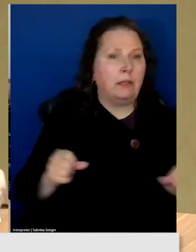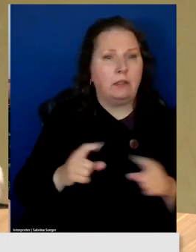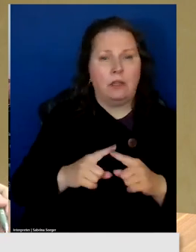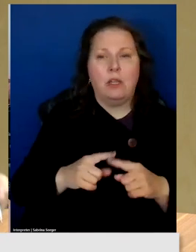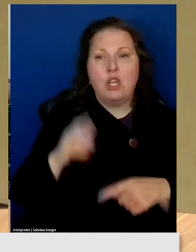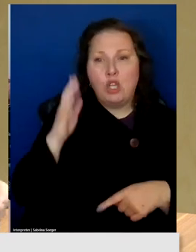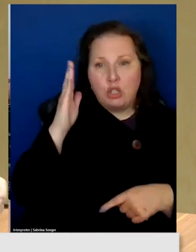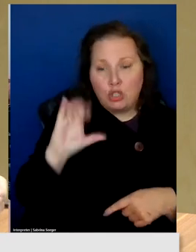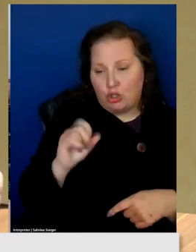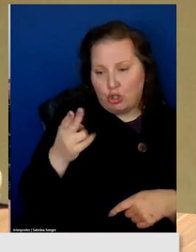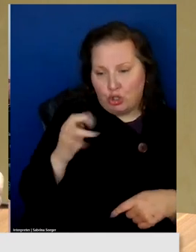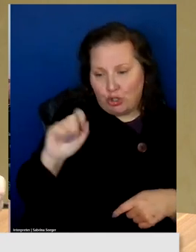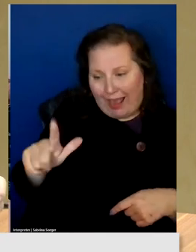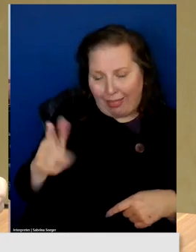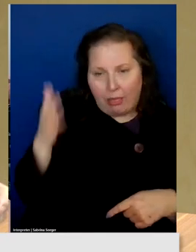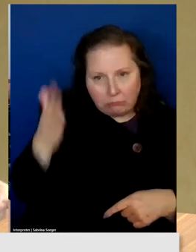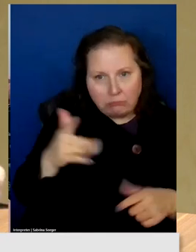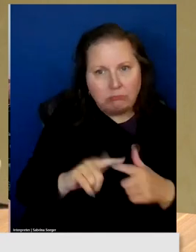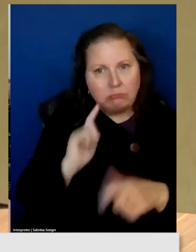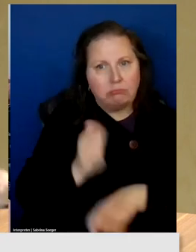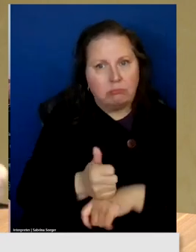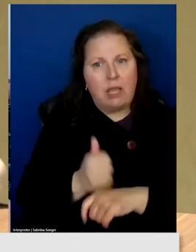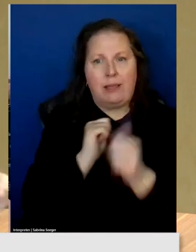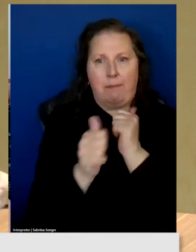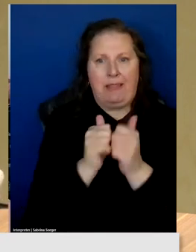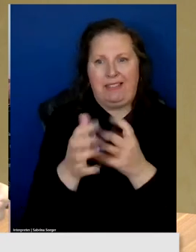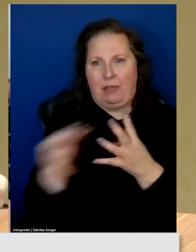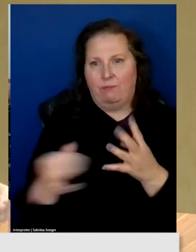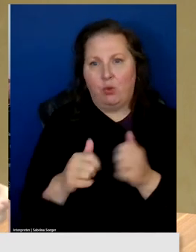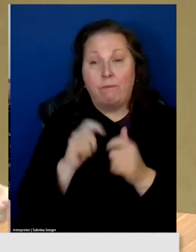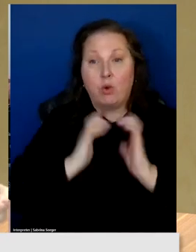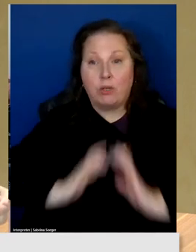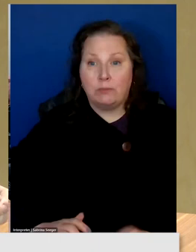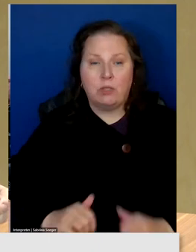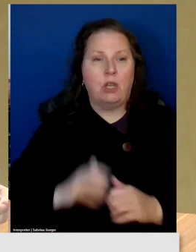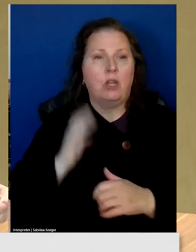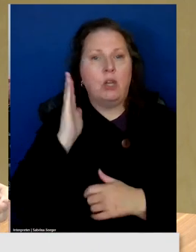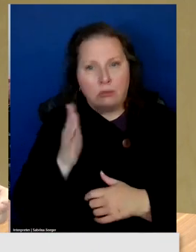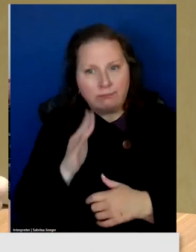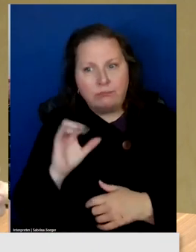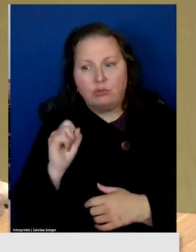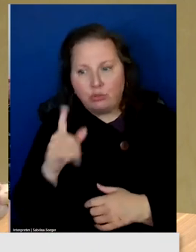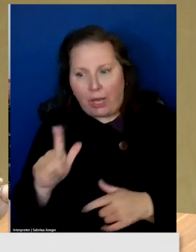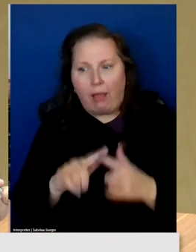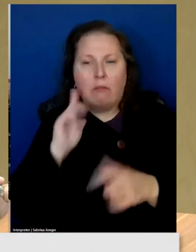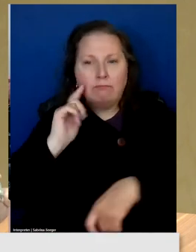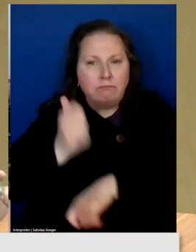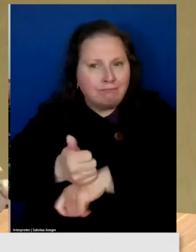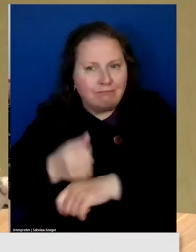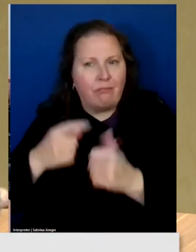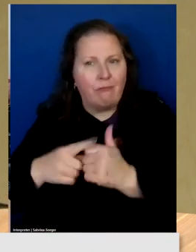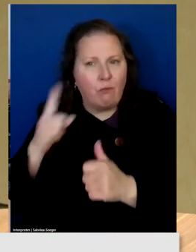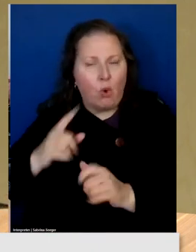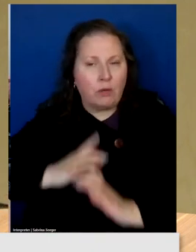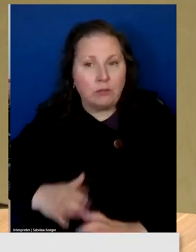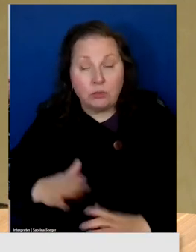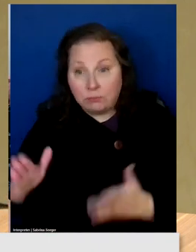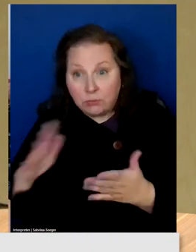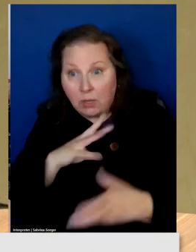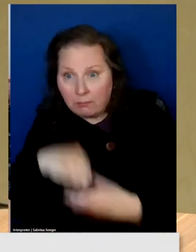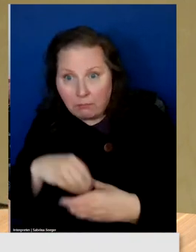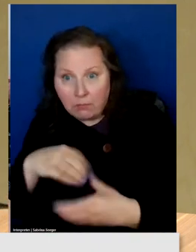support competitive choice for consumers, shall support open access for competitors. These are not things you can let your